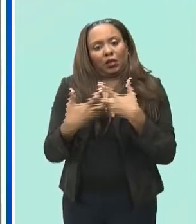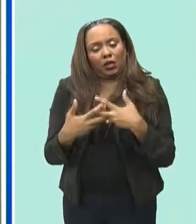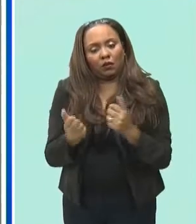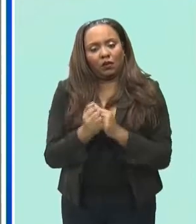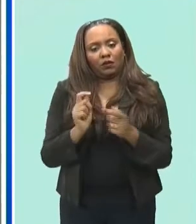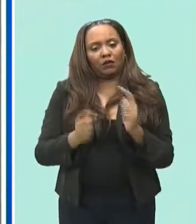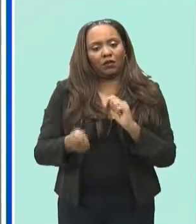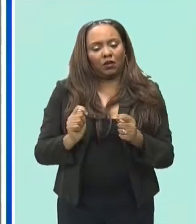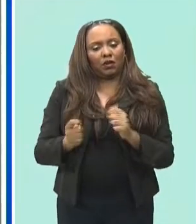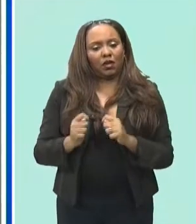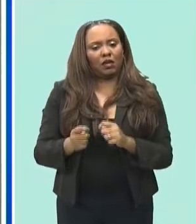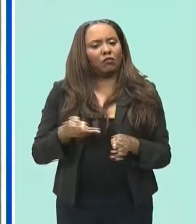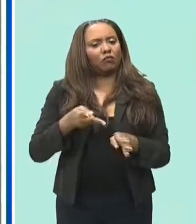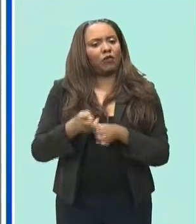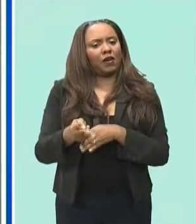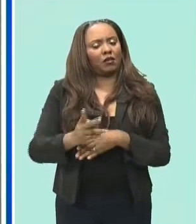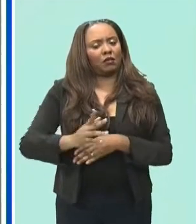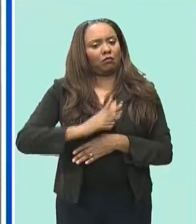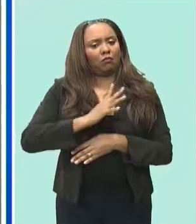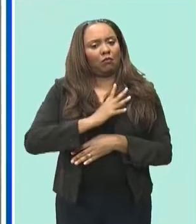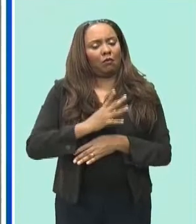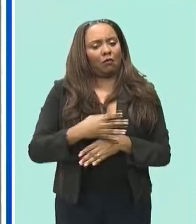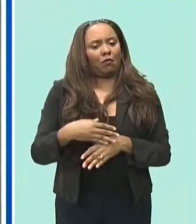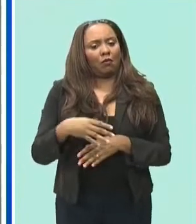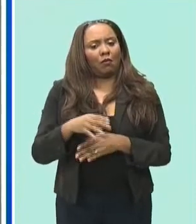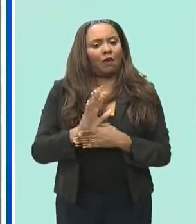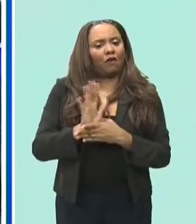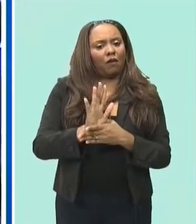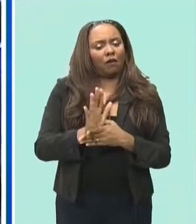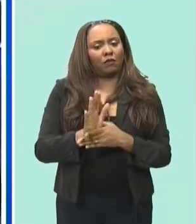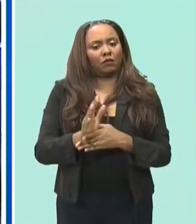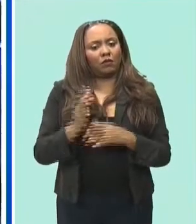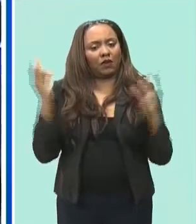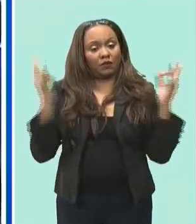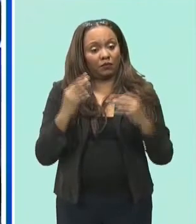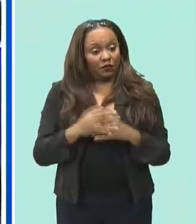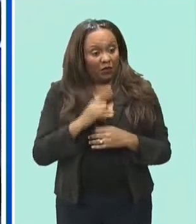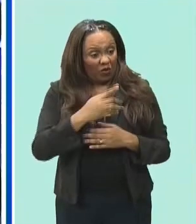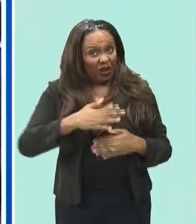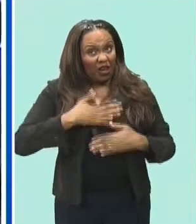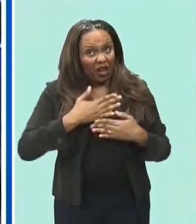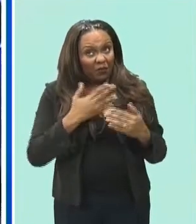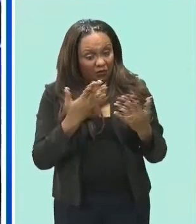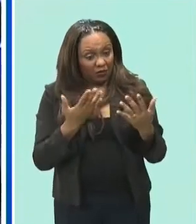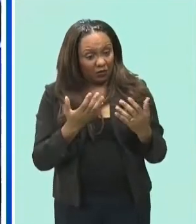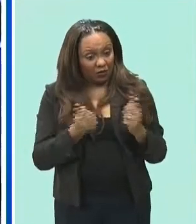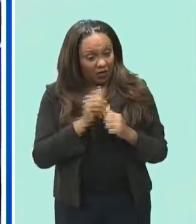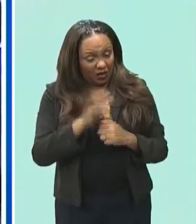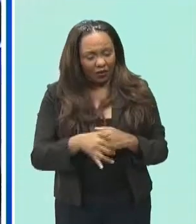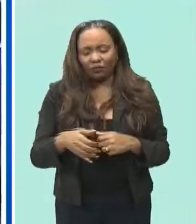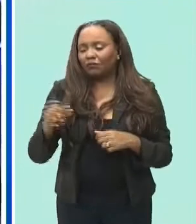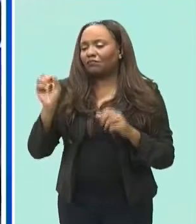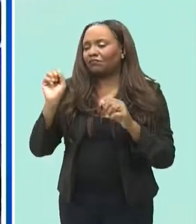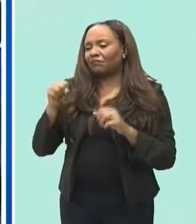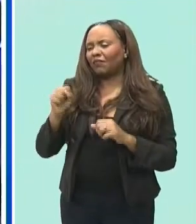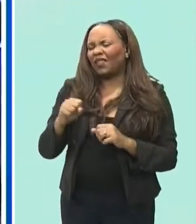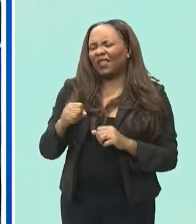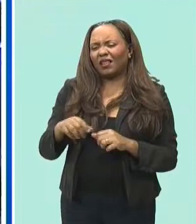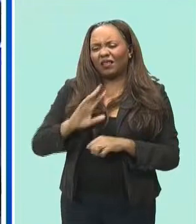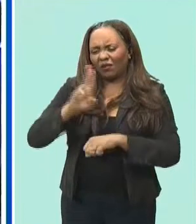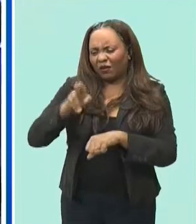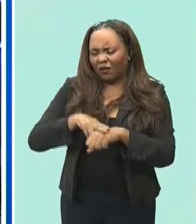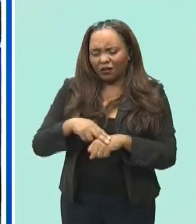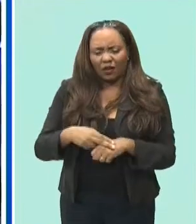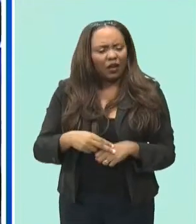it as a professional film festival festival are you pleased with the level of films of course yes and i mean not specifically the